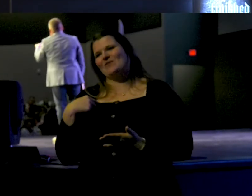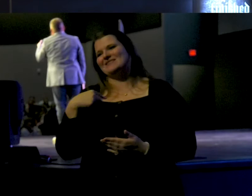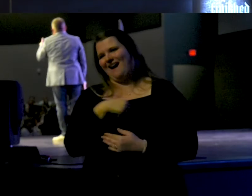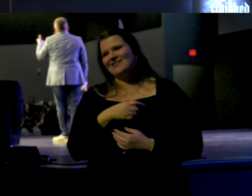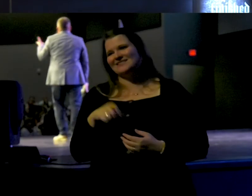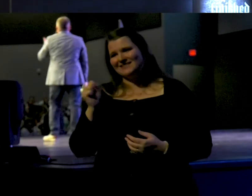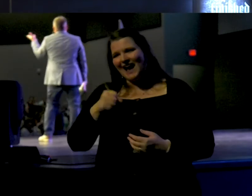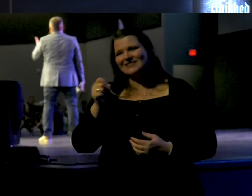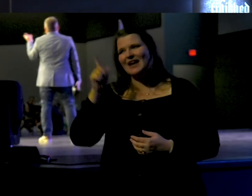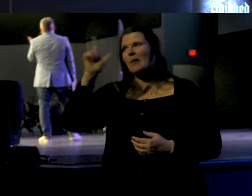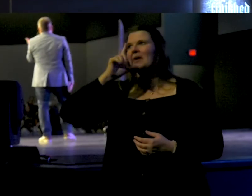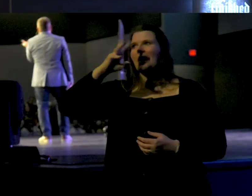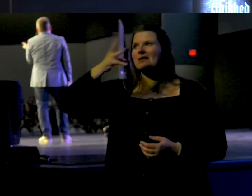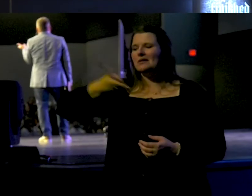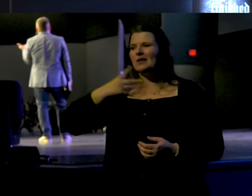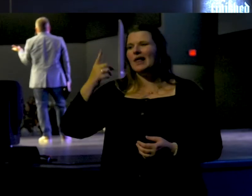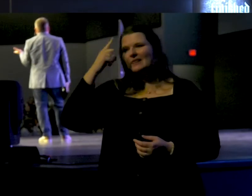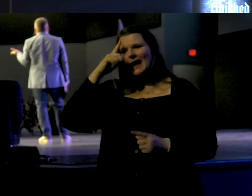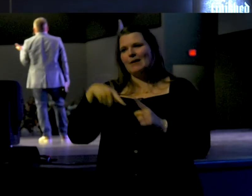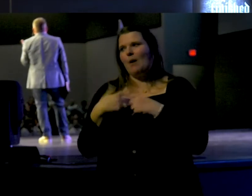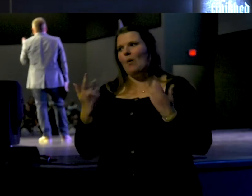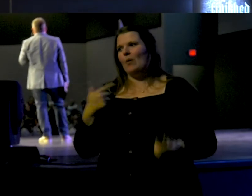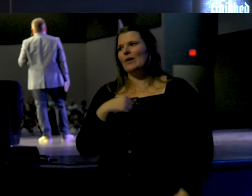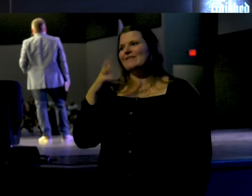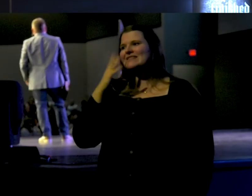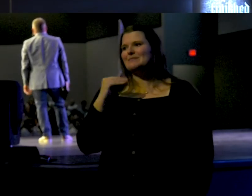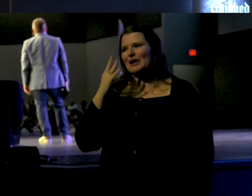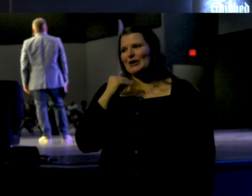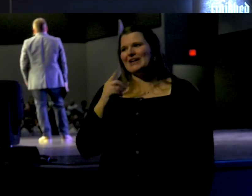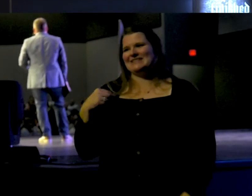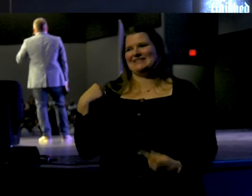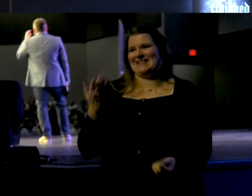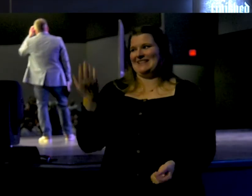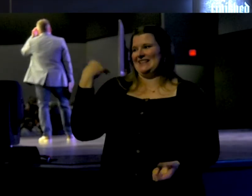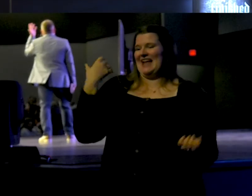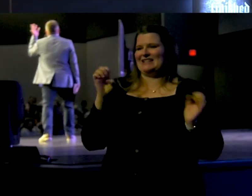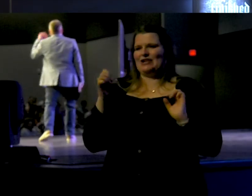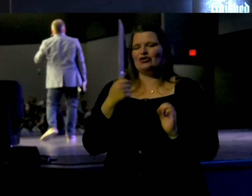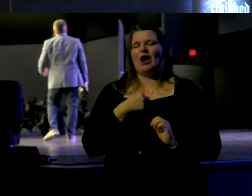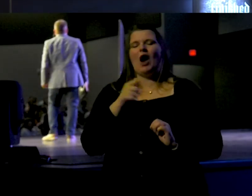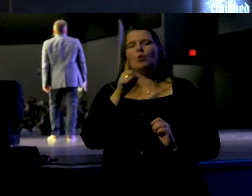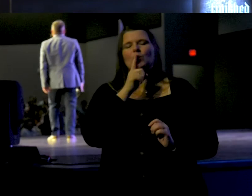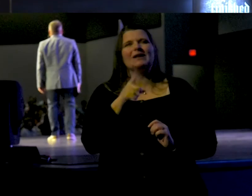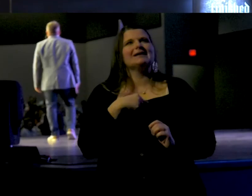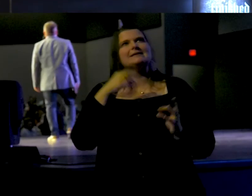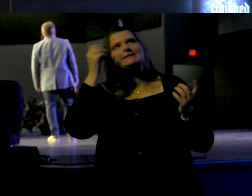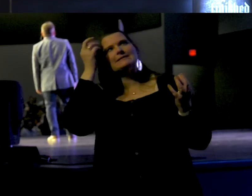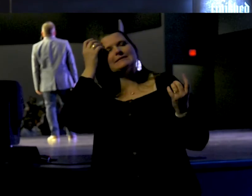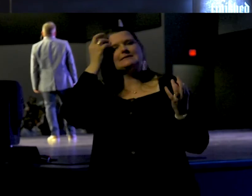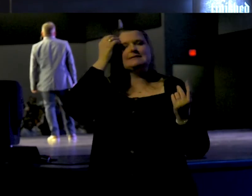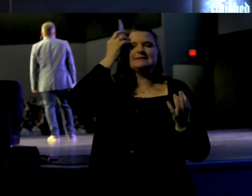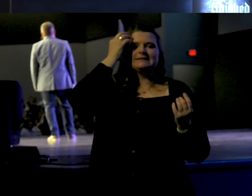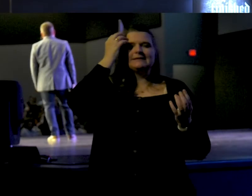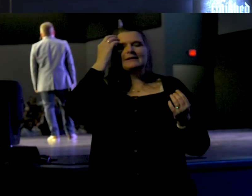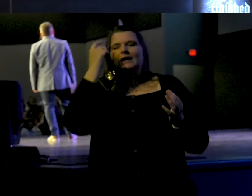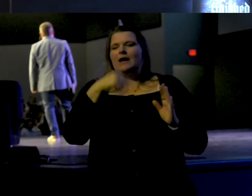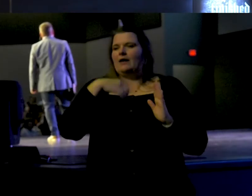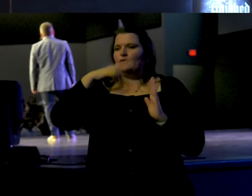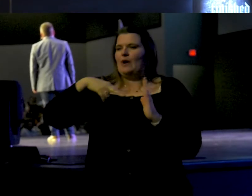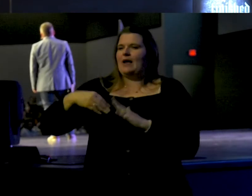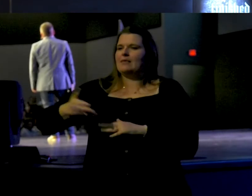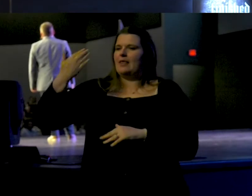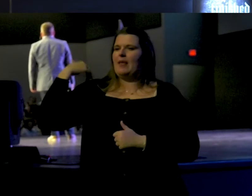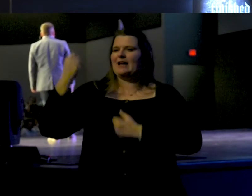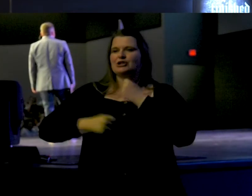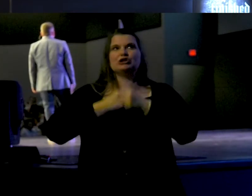Just think about what we've experienced as a people since last Easter. I just brainstorm headlines I've read in the